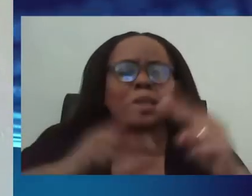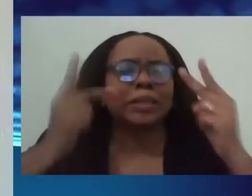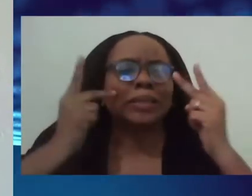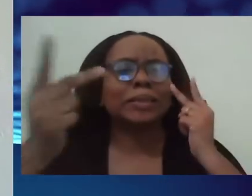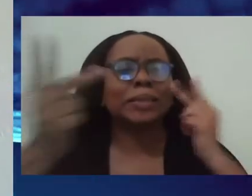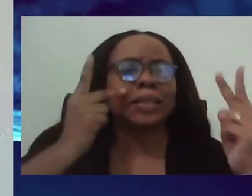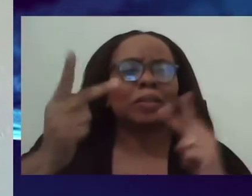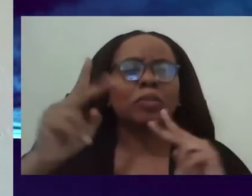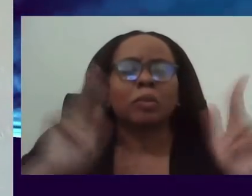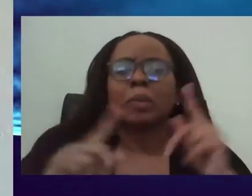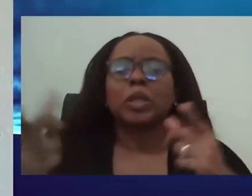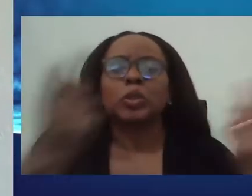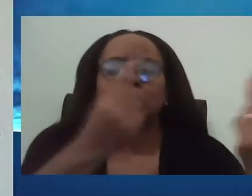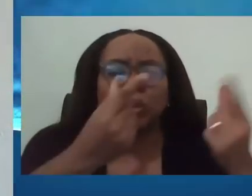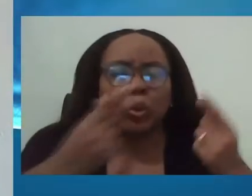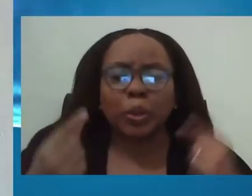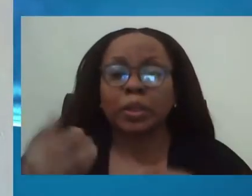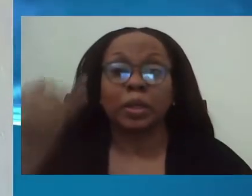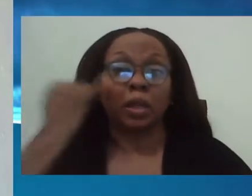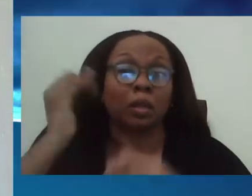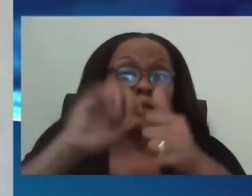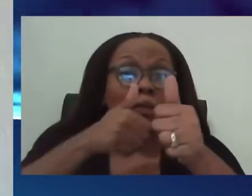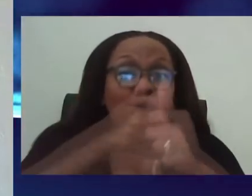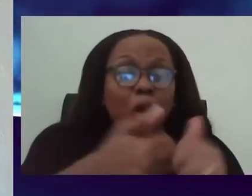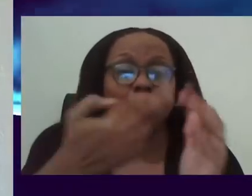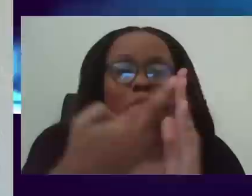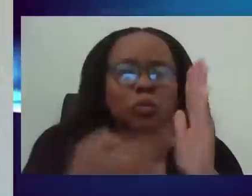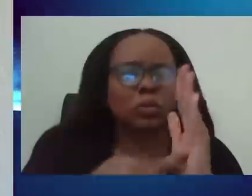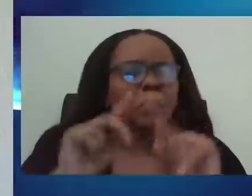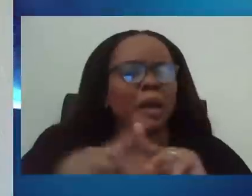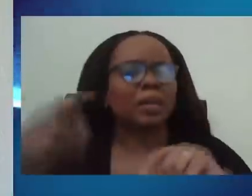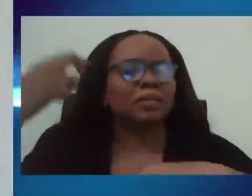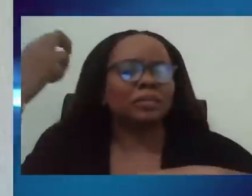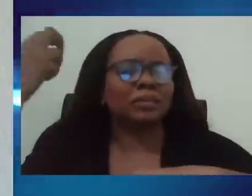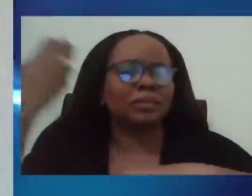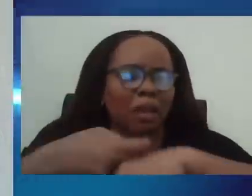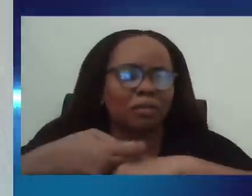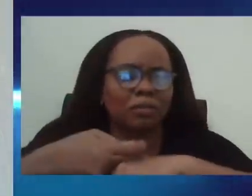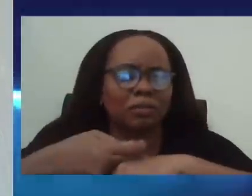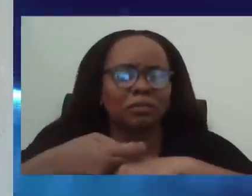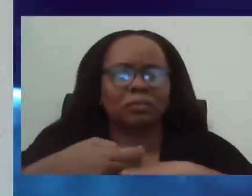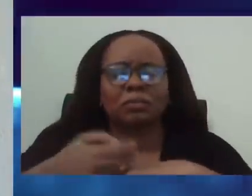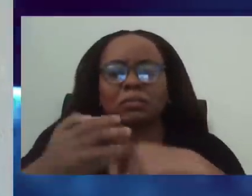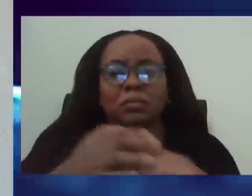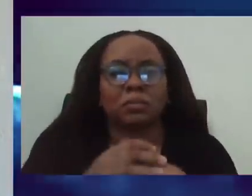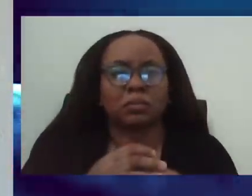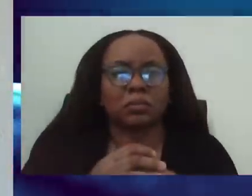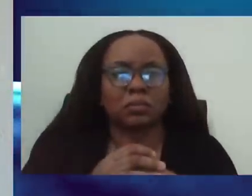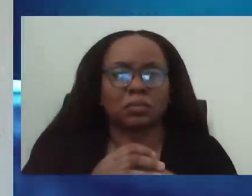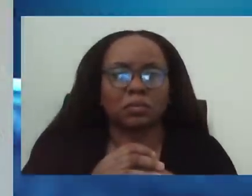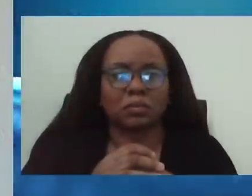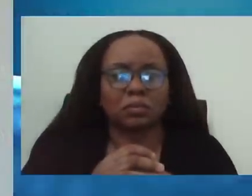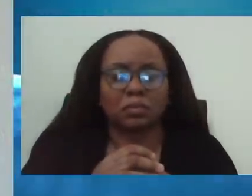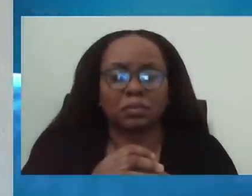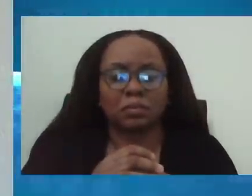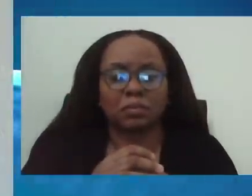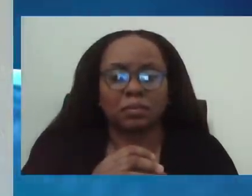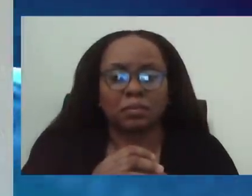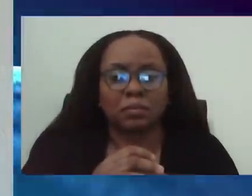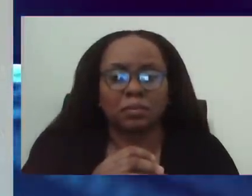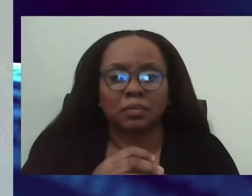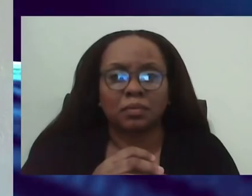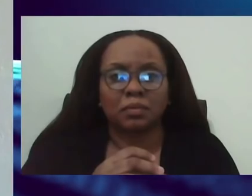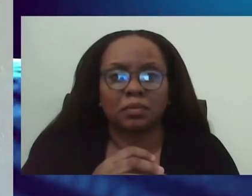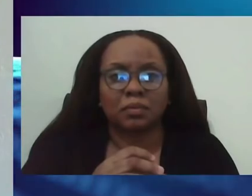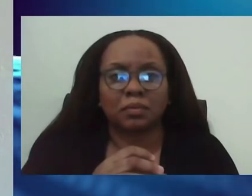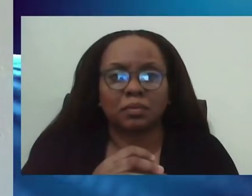I'll tell you why it's difficult because in places where, you know, you might have no movement, movement restrictions and so on. People